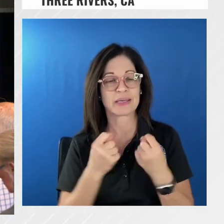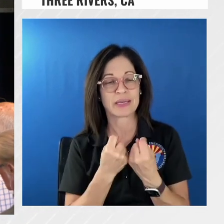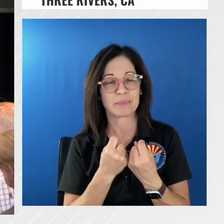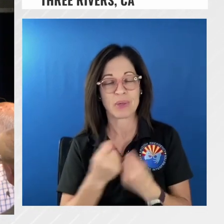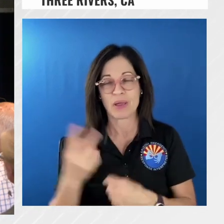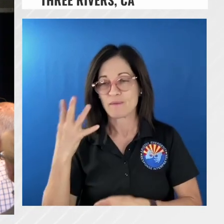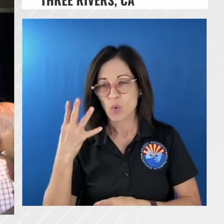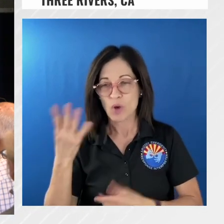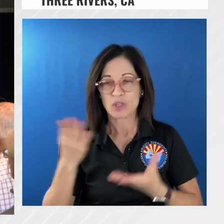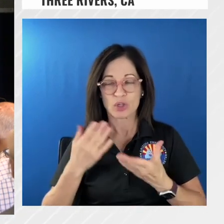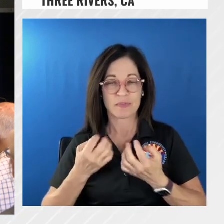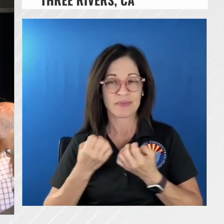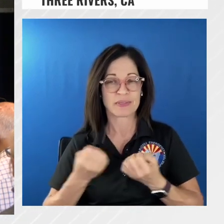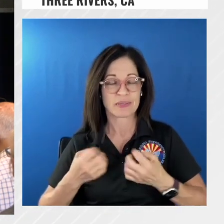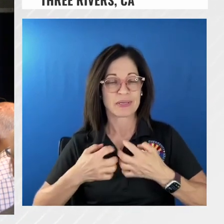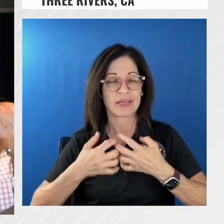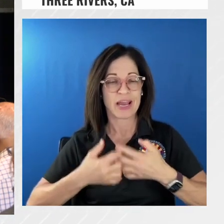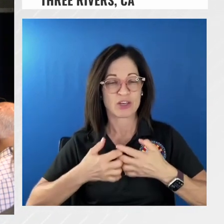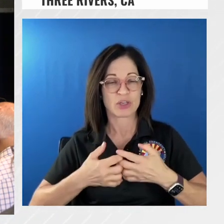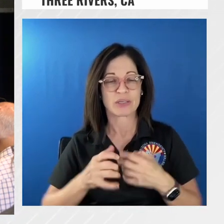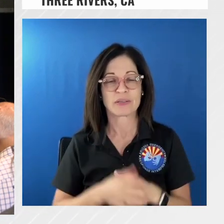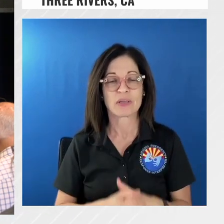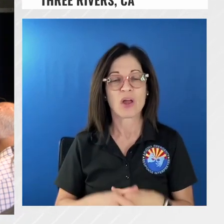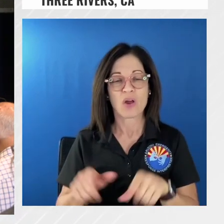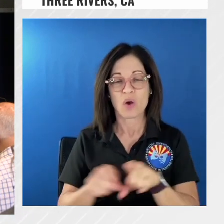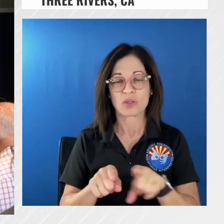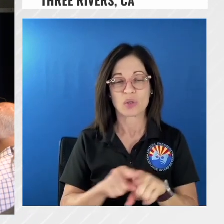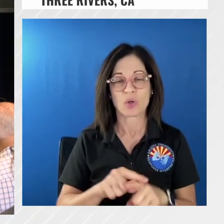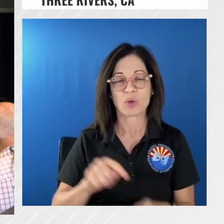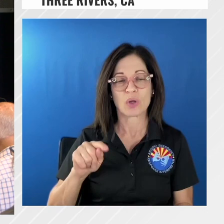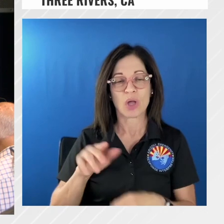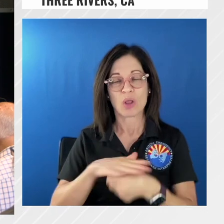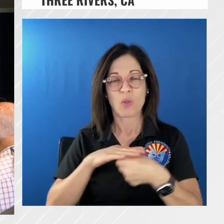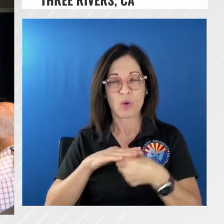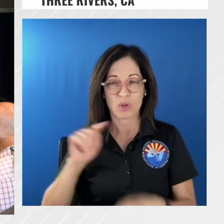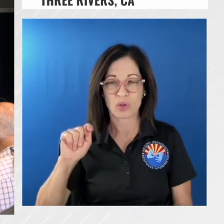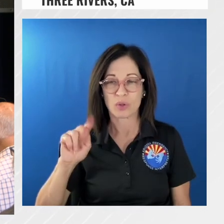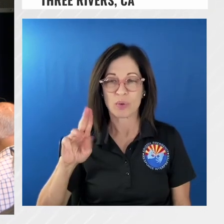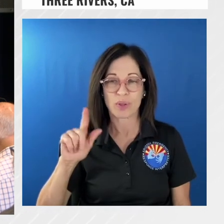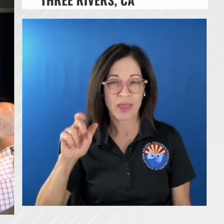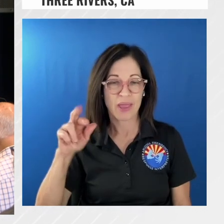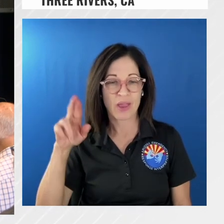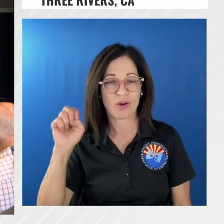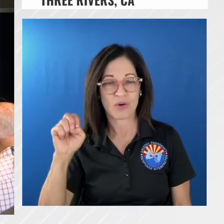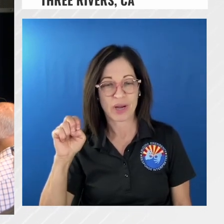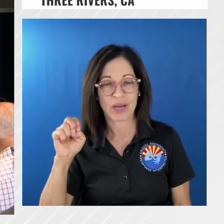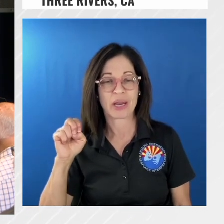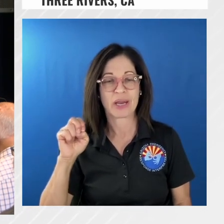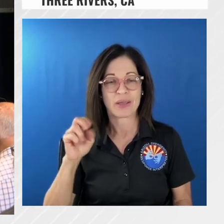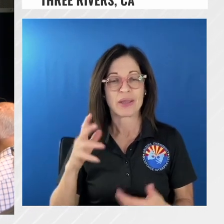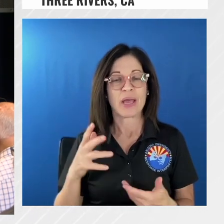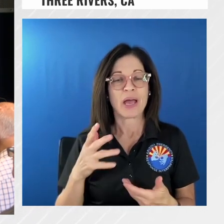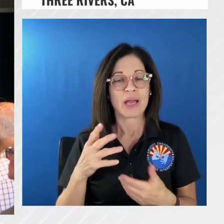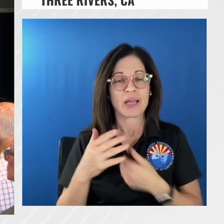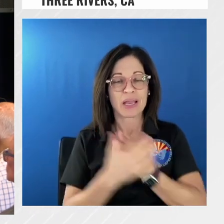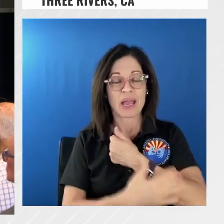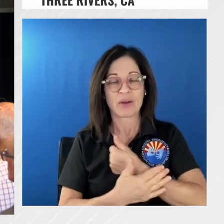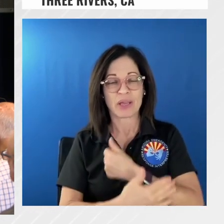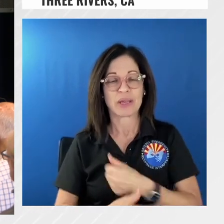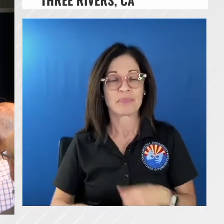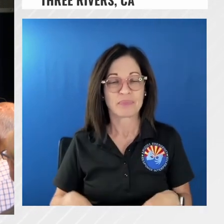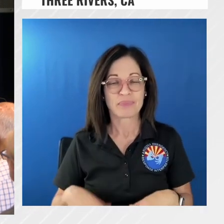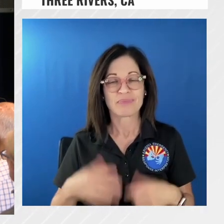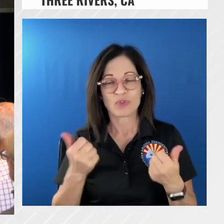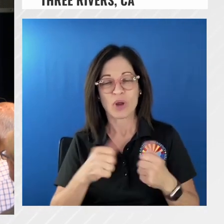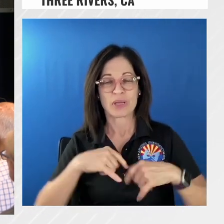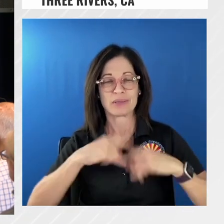and a lot of cal fire contingent ready to come in as well we're trying to set up base camp we haven't got feeding yet but we are trying trying to set that